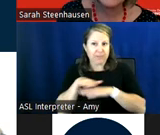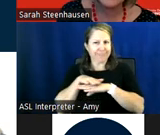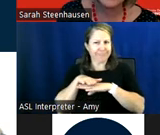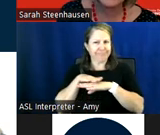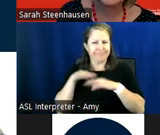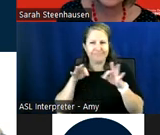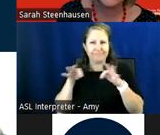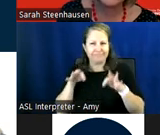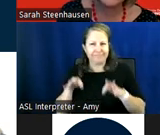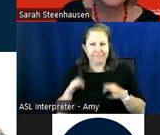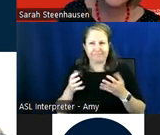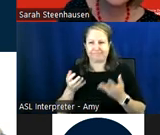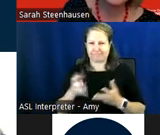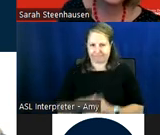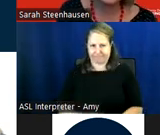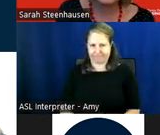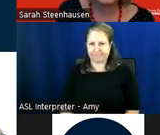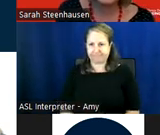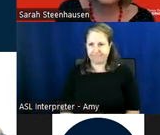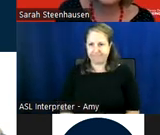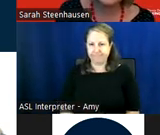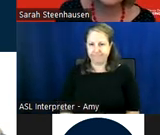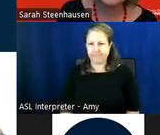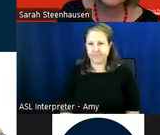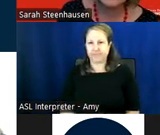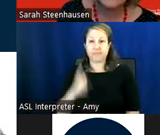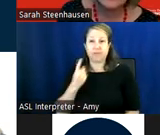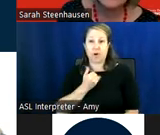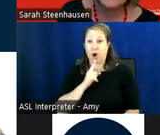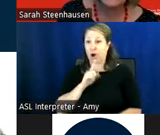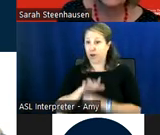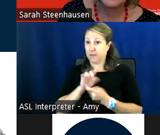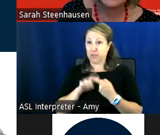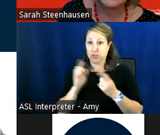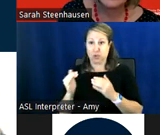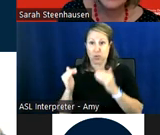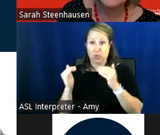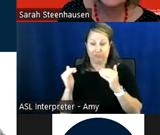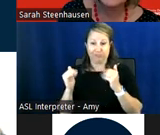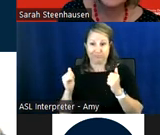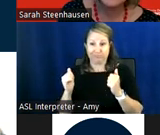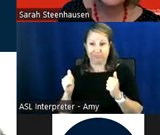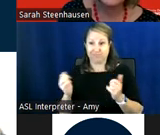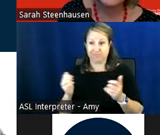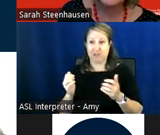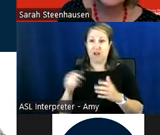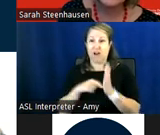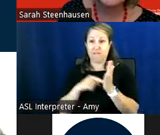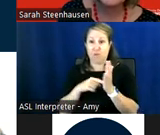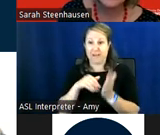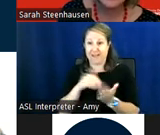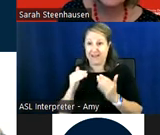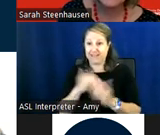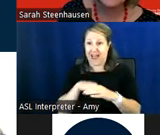that that um to call out today so in terms of our commitment to advancing affordability and access we're really